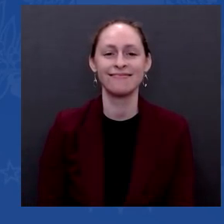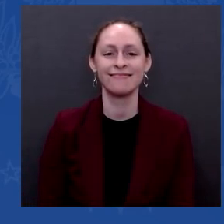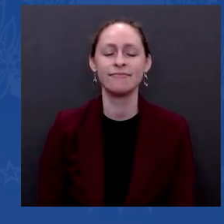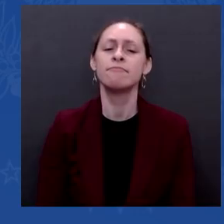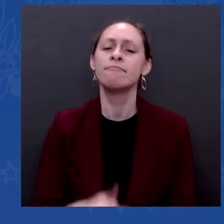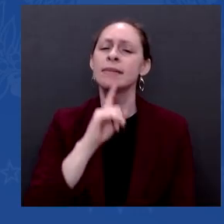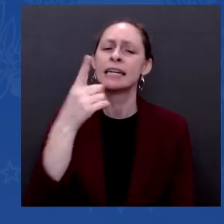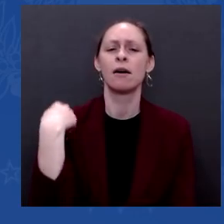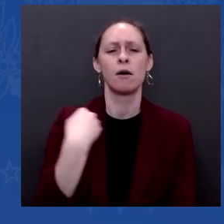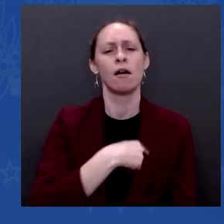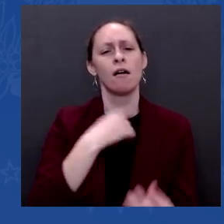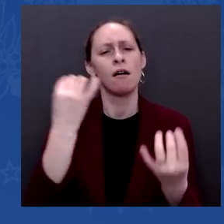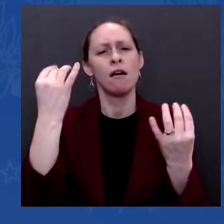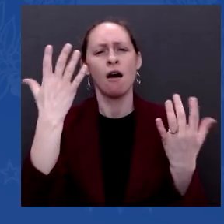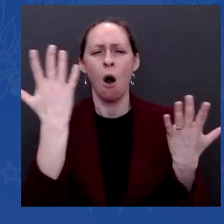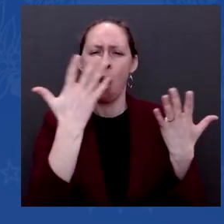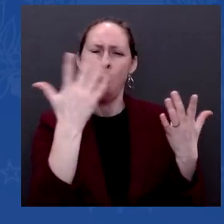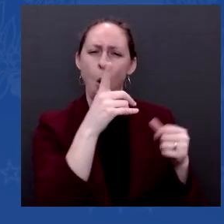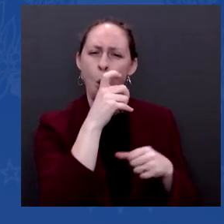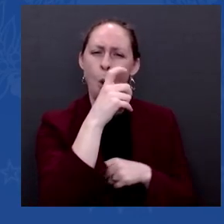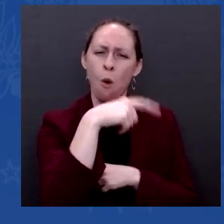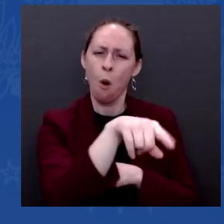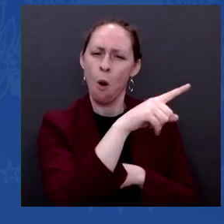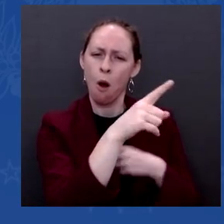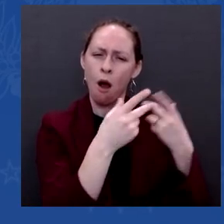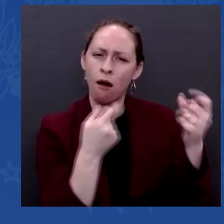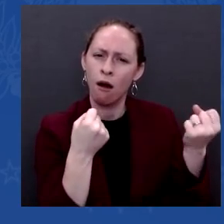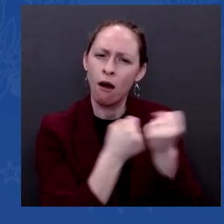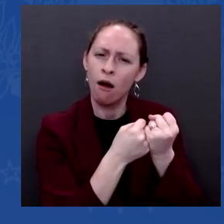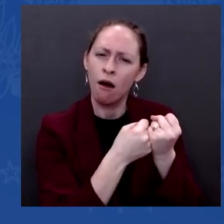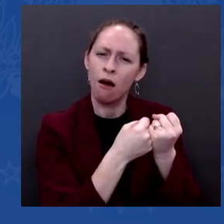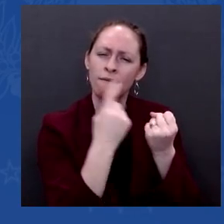Mary Bruce, ABC. Thank you, Mr. President.